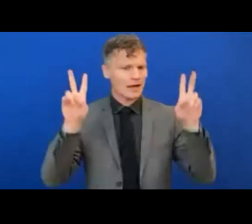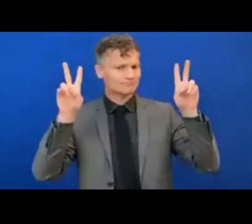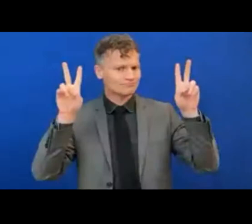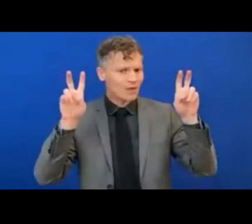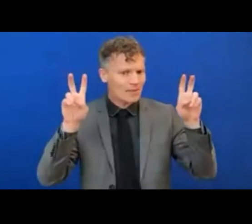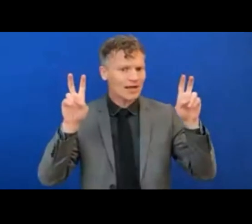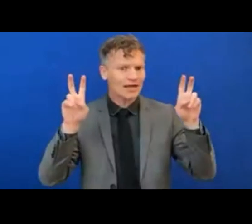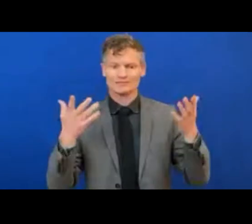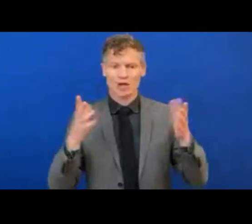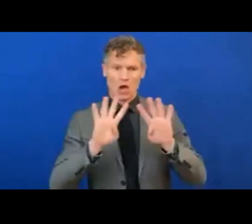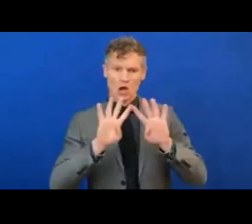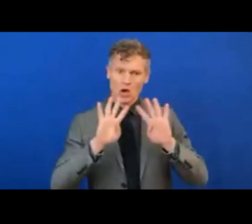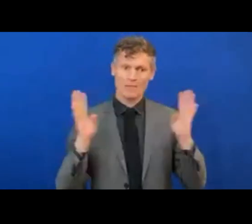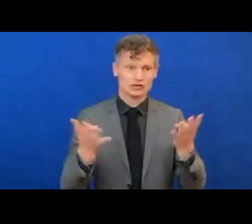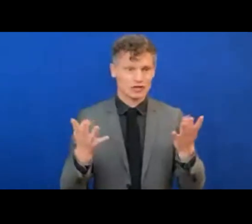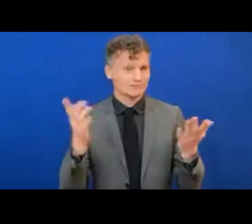of the WISIS Forum 2021.